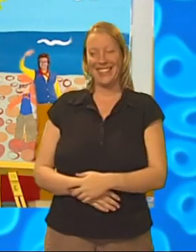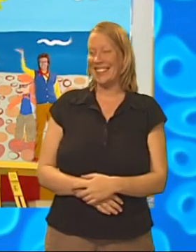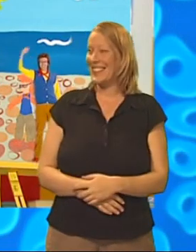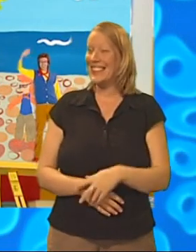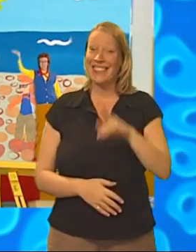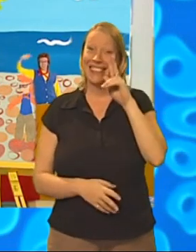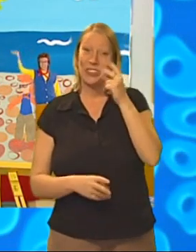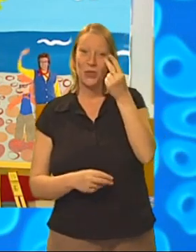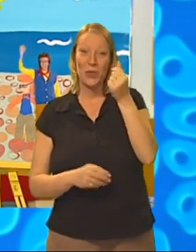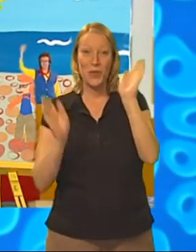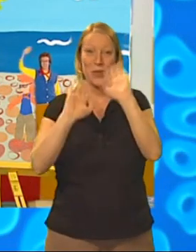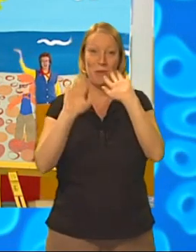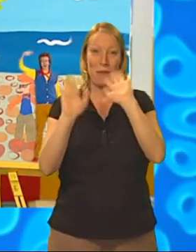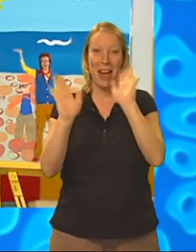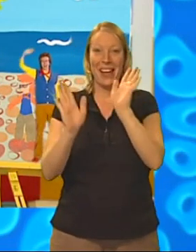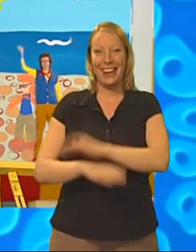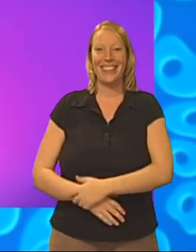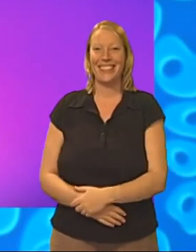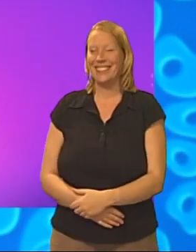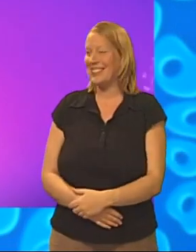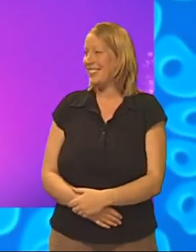See you soon. See you soon. Bye.